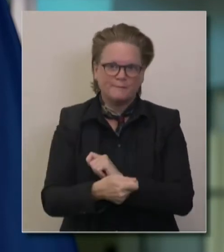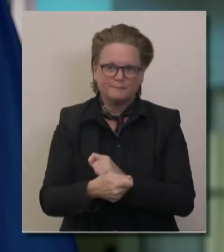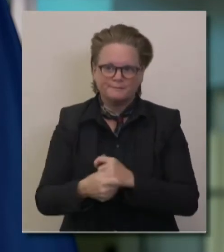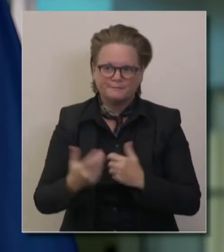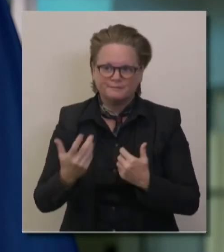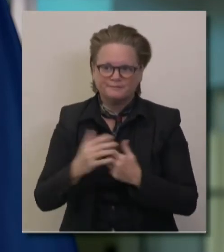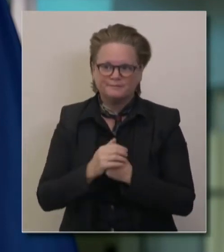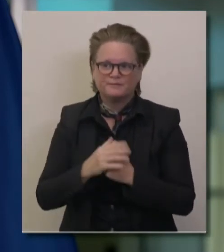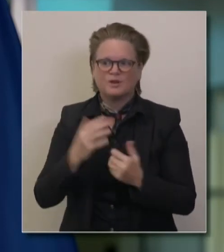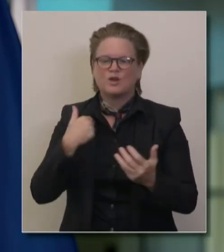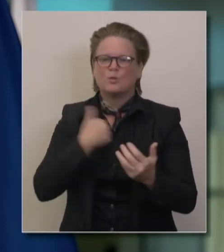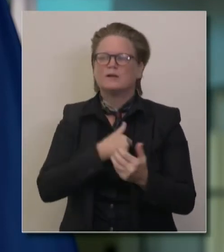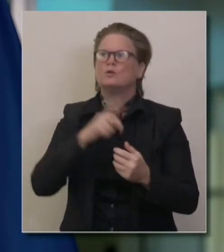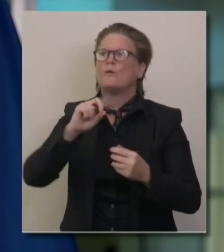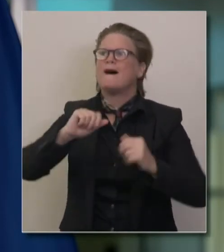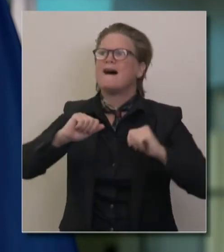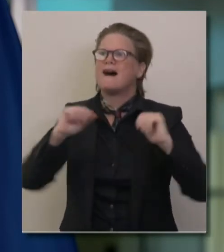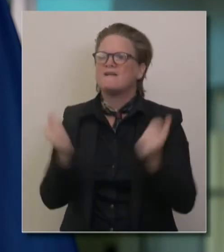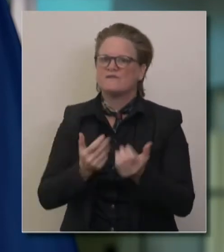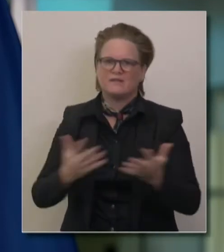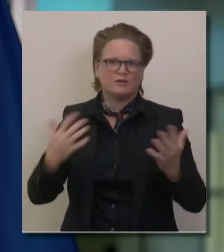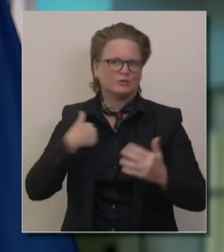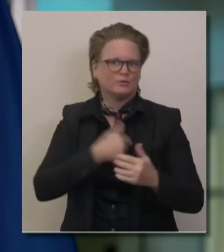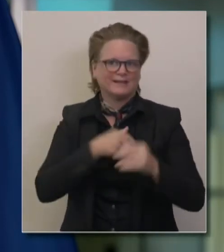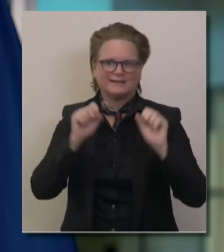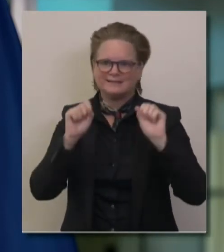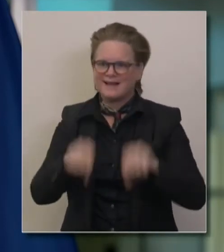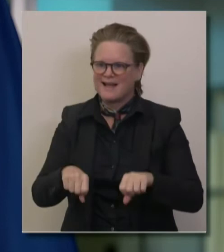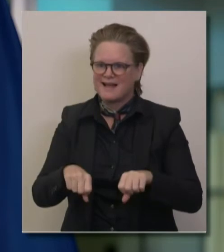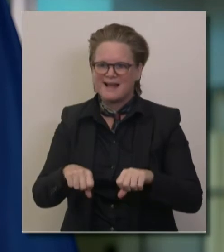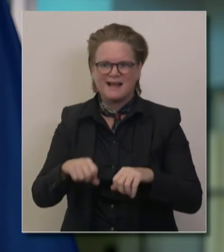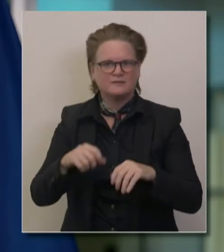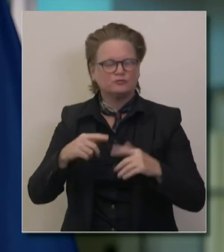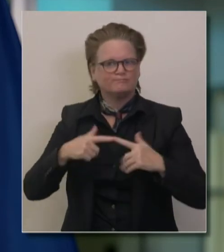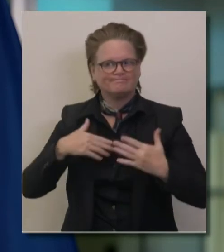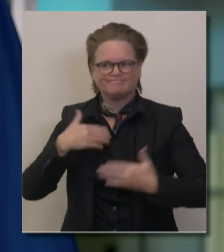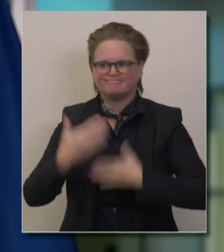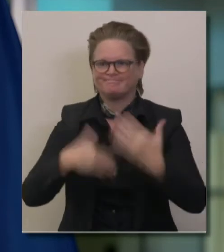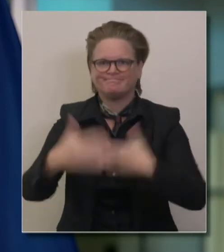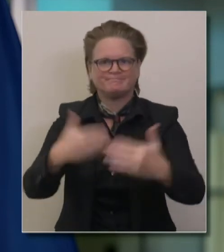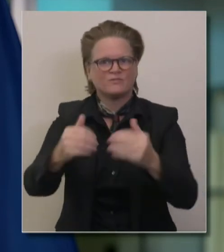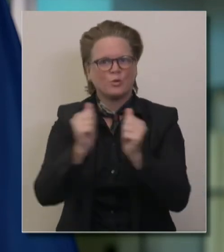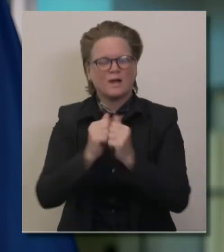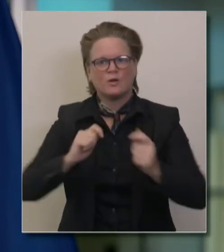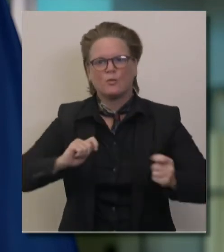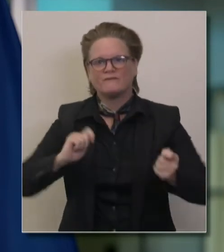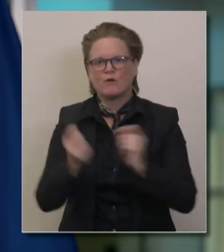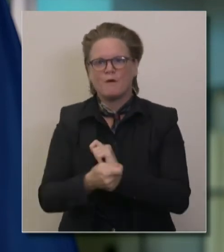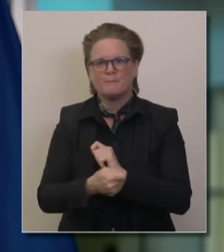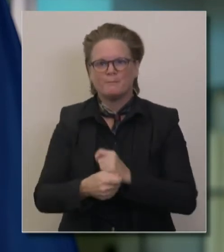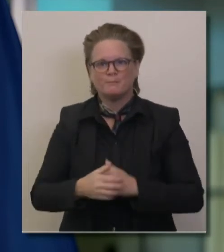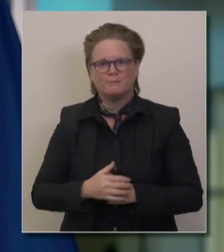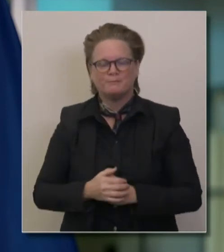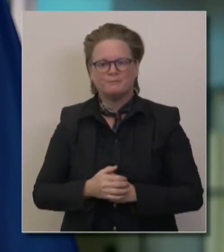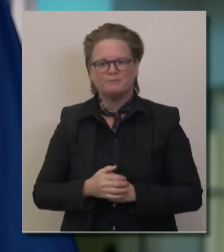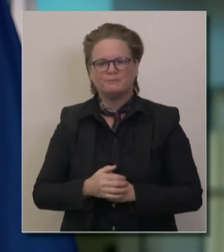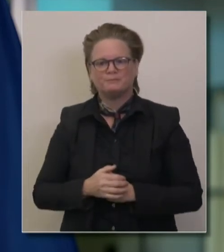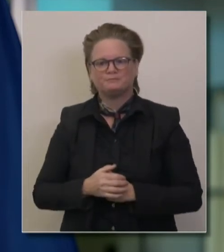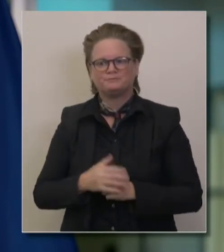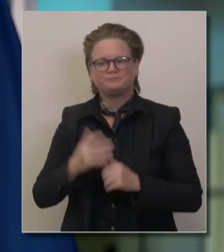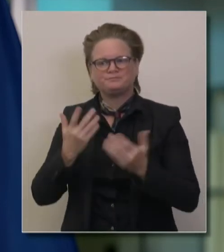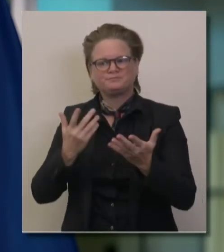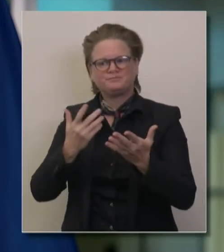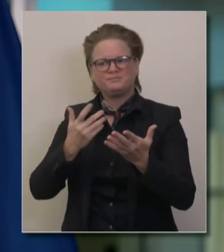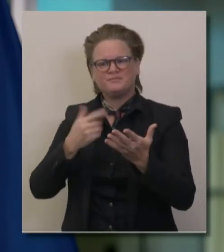we can to, um, accelerate these reforms, uh, that, uh, you are well aware of and